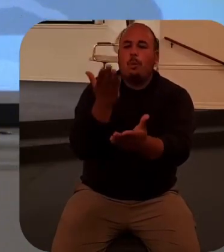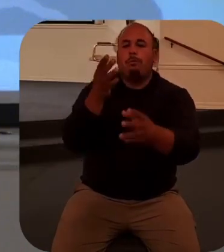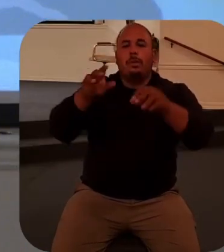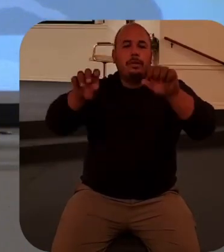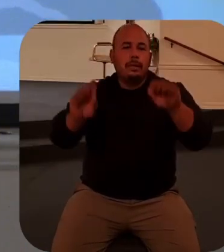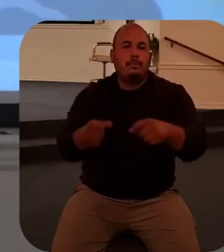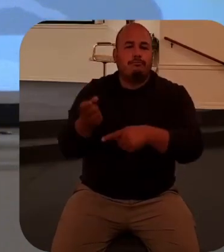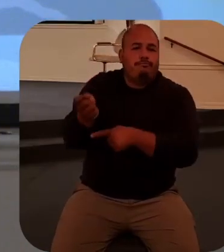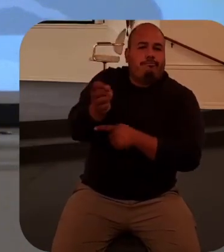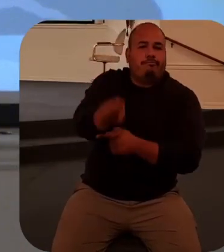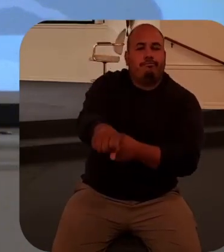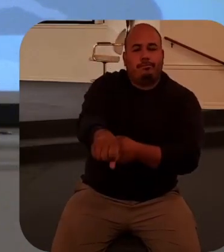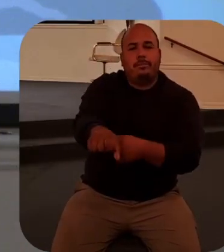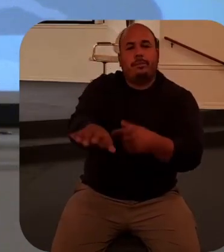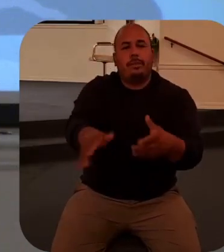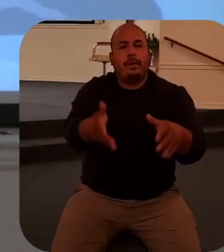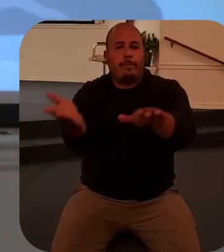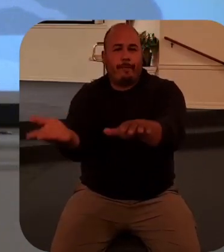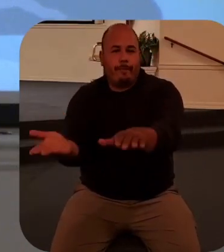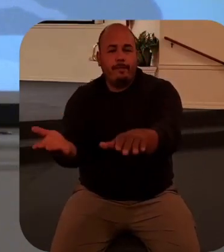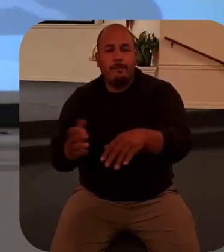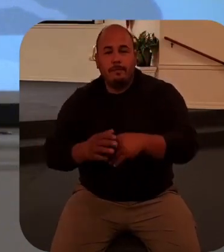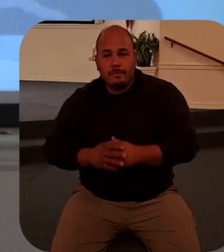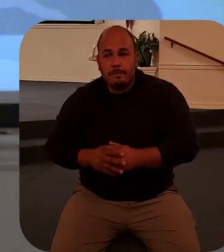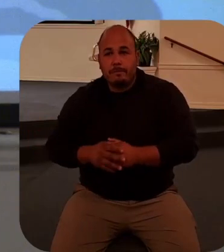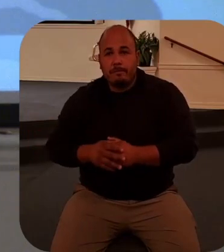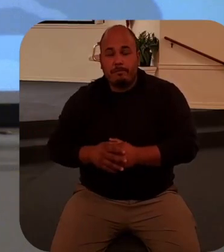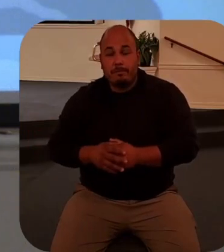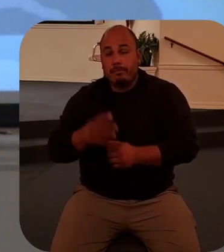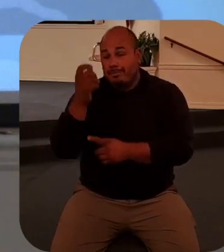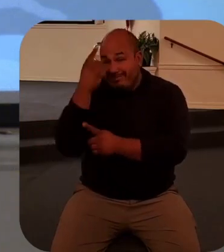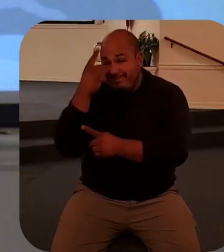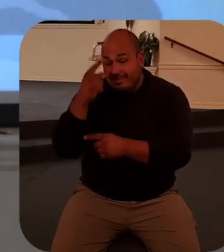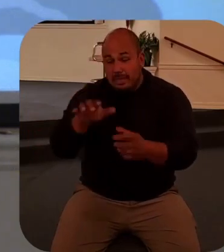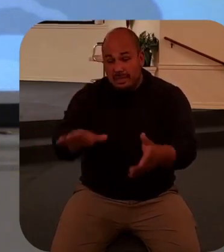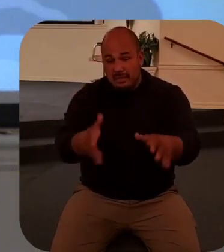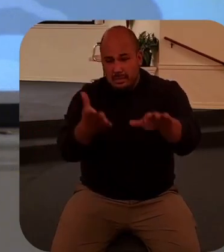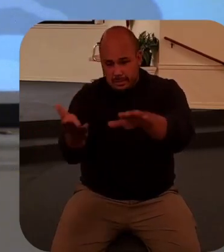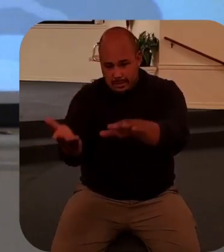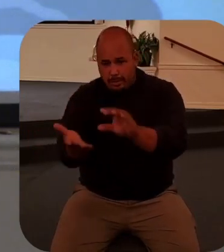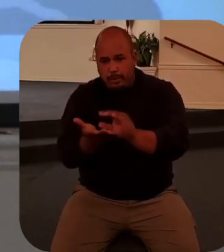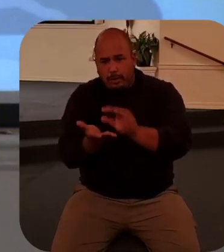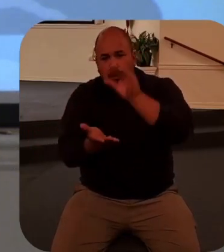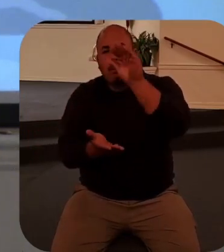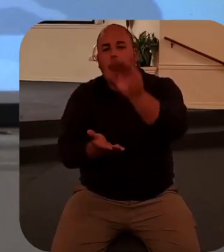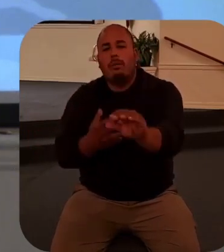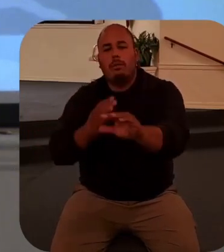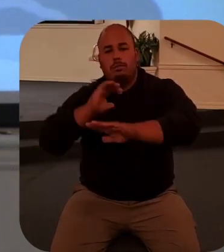death God instituted death but only for a time and he can take it away